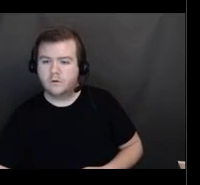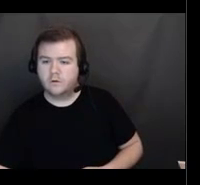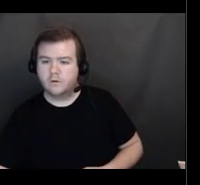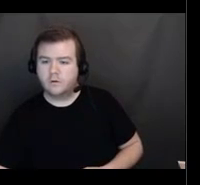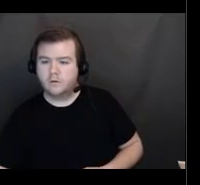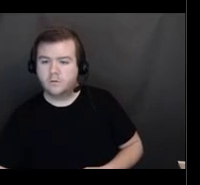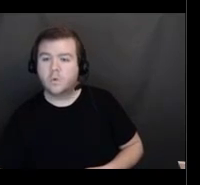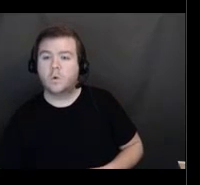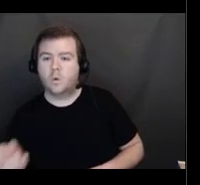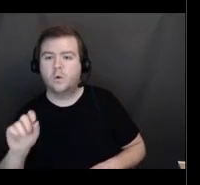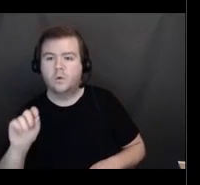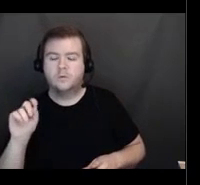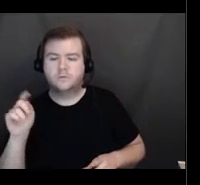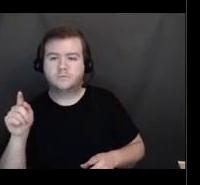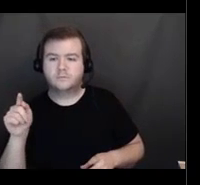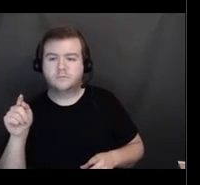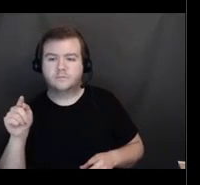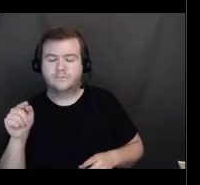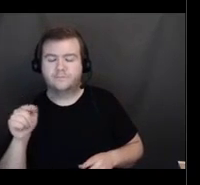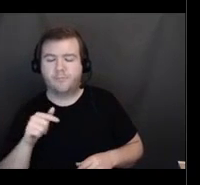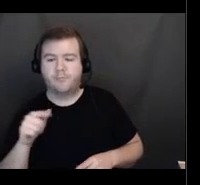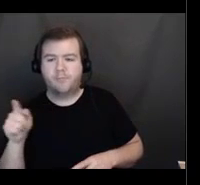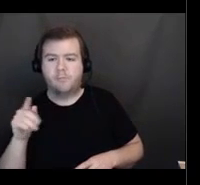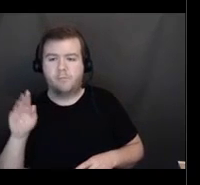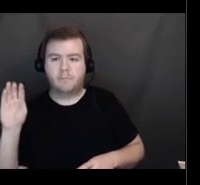Oh, wait a minute. see is Beth. Beth.